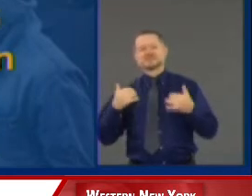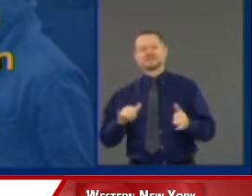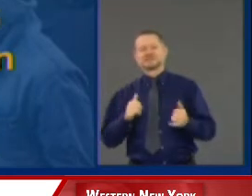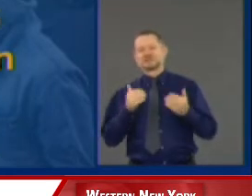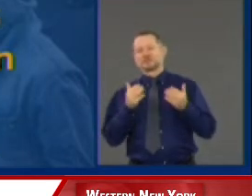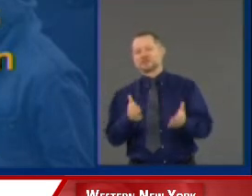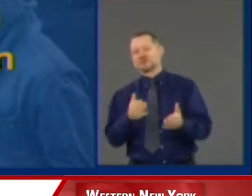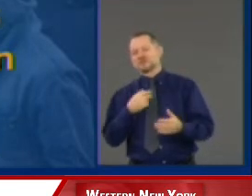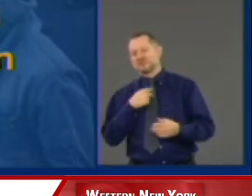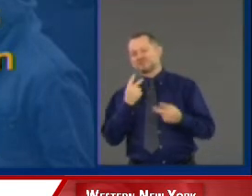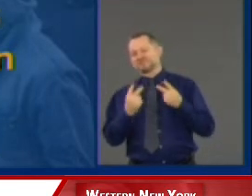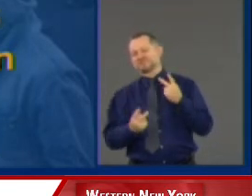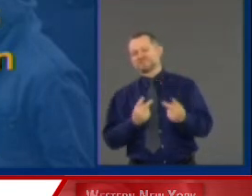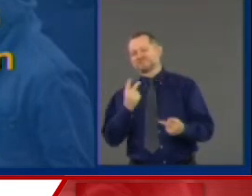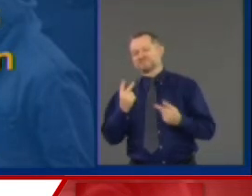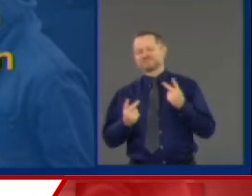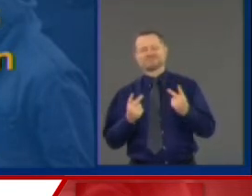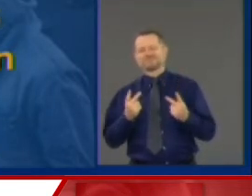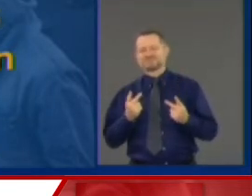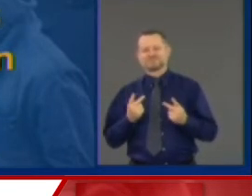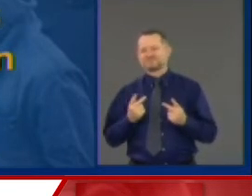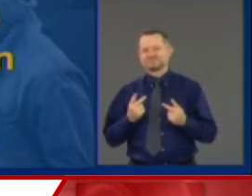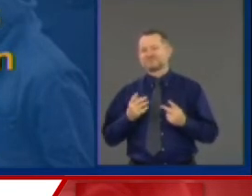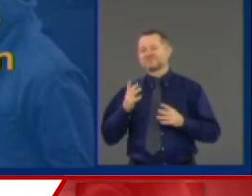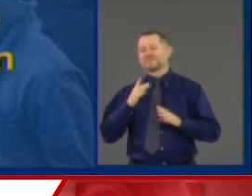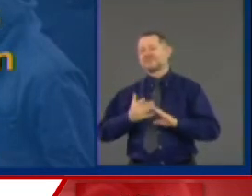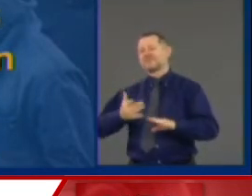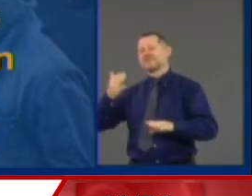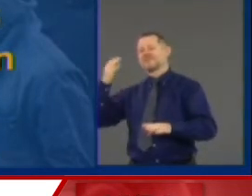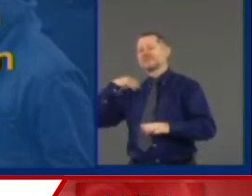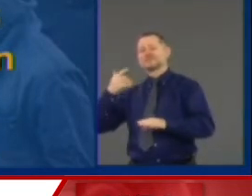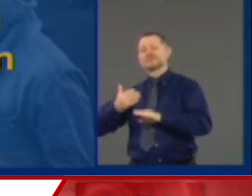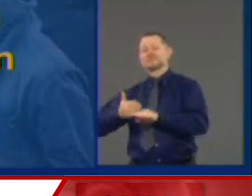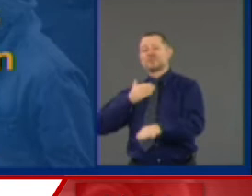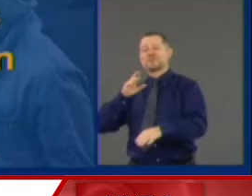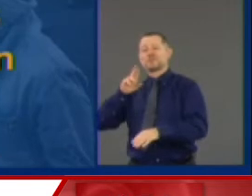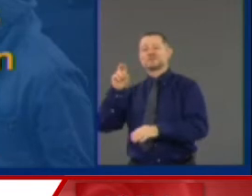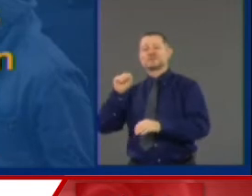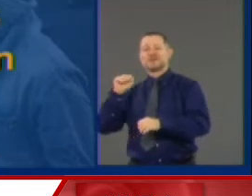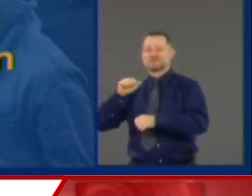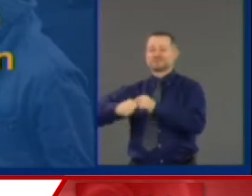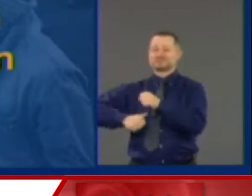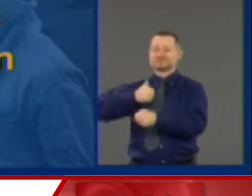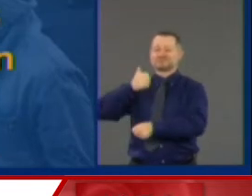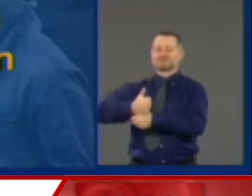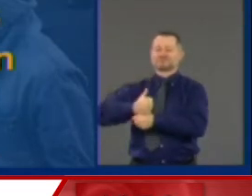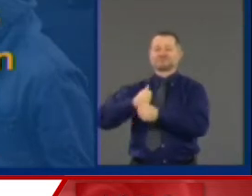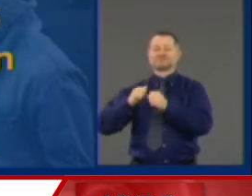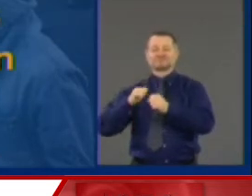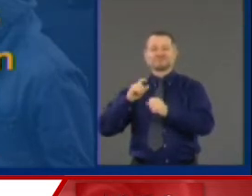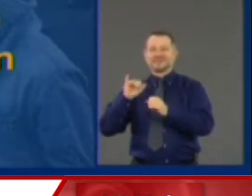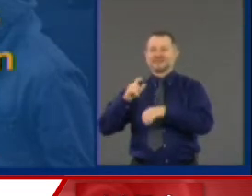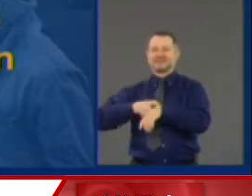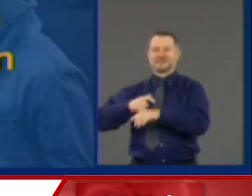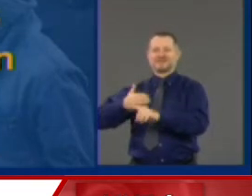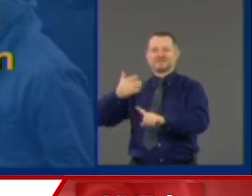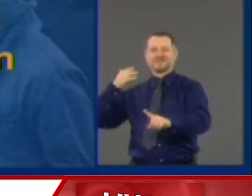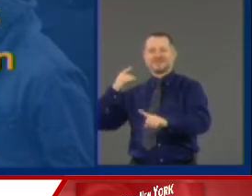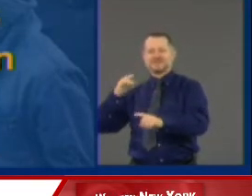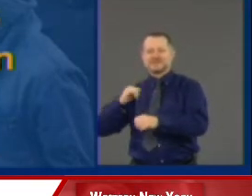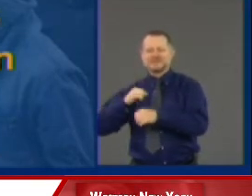From before the nation was formed. And it started with slavery